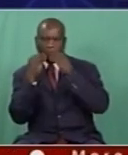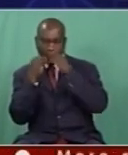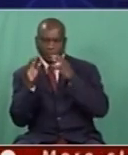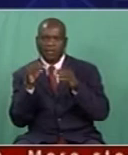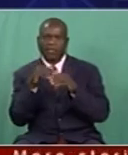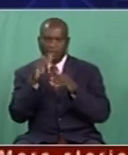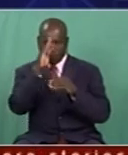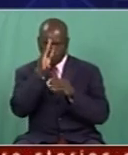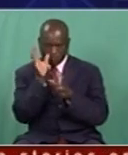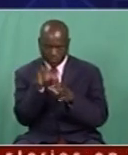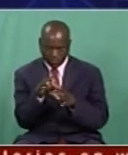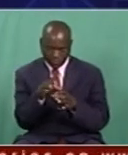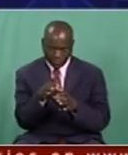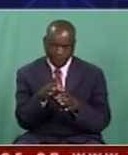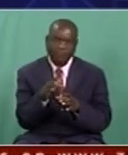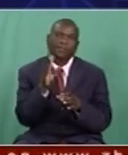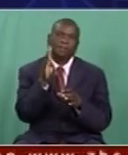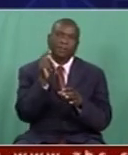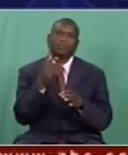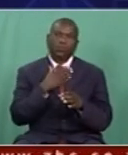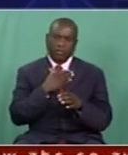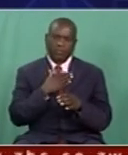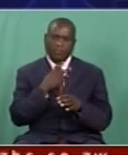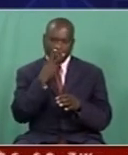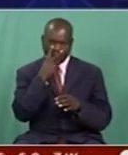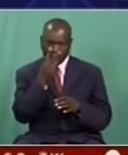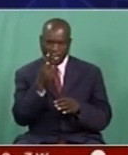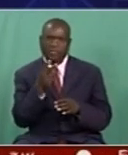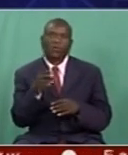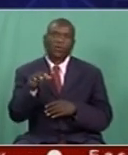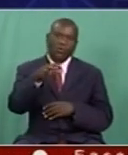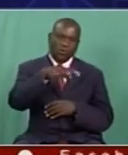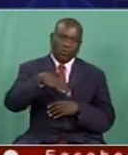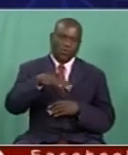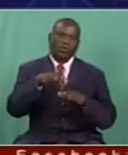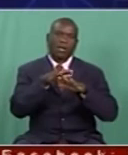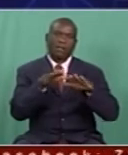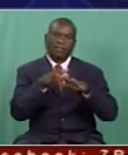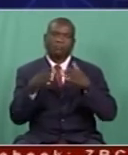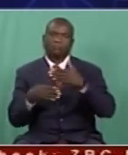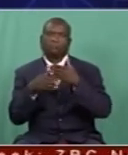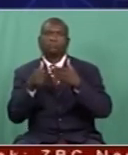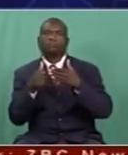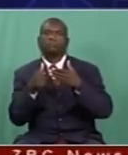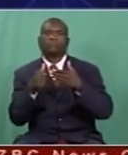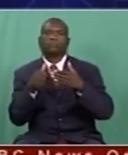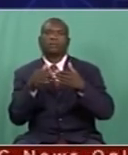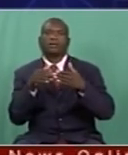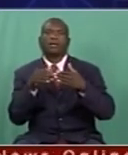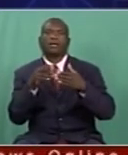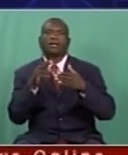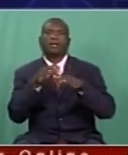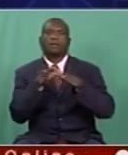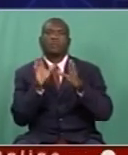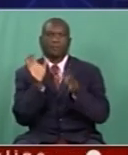and the fact that we are really trying to make sure that all the languages that are in the constitution are actually being flighted on national FM.